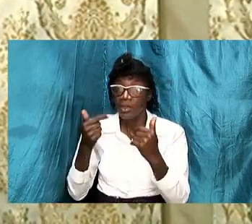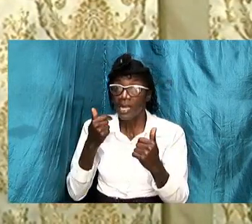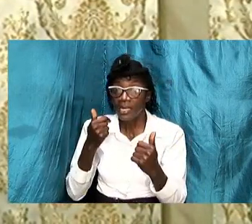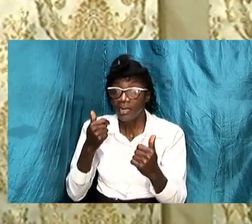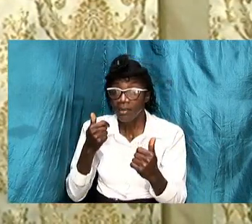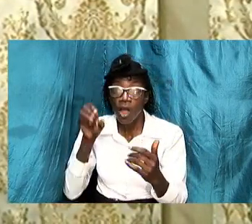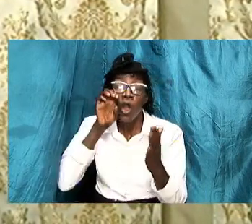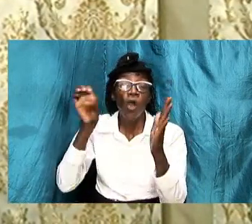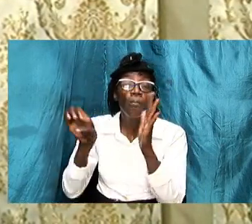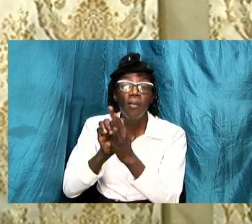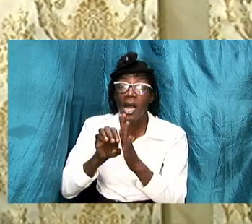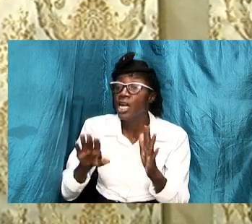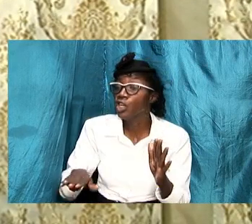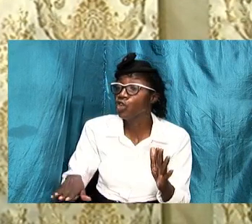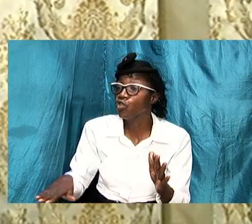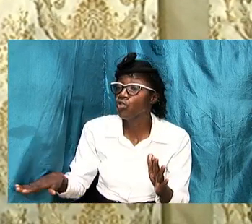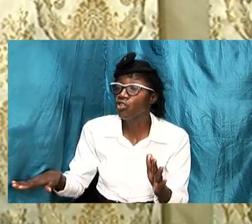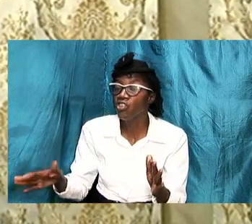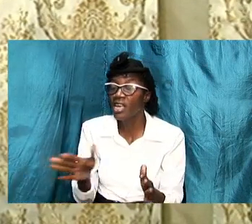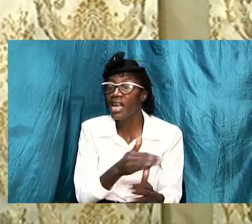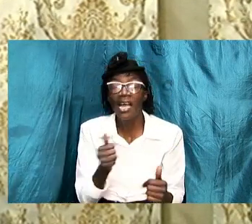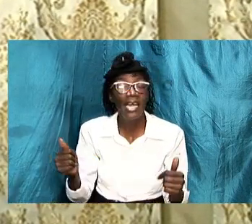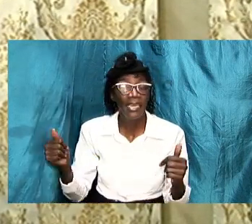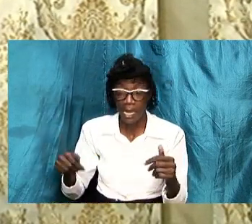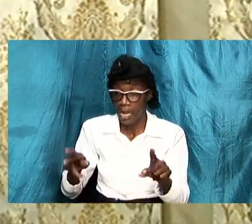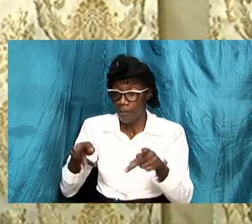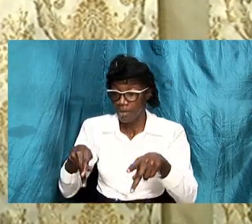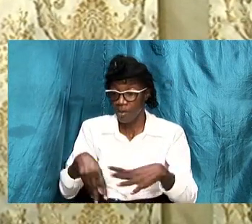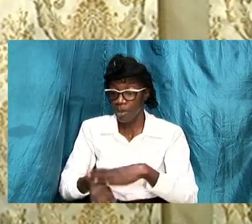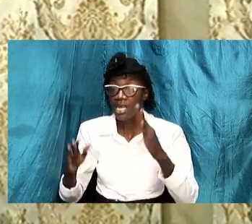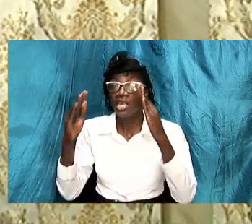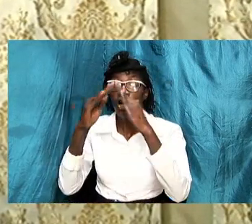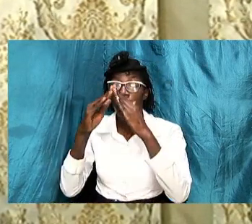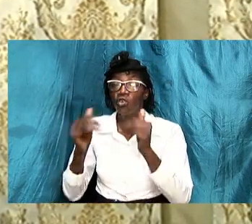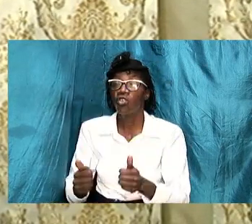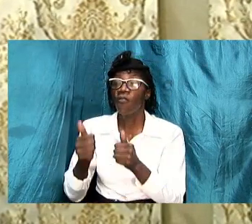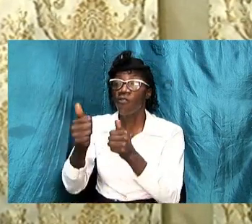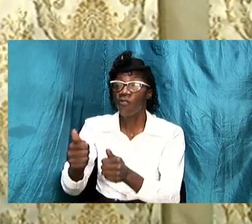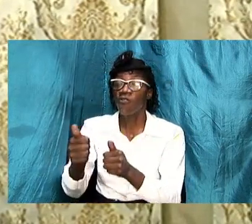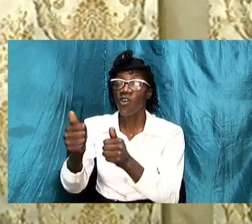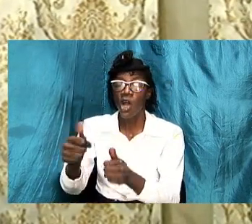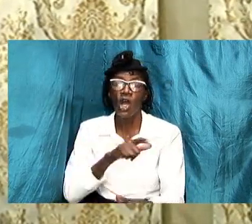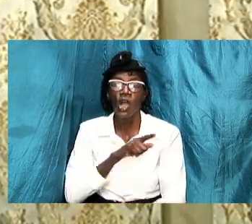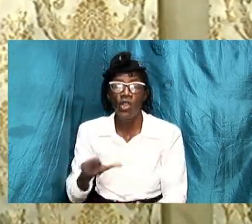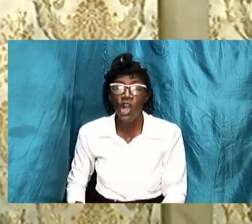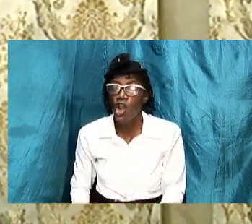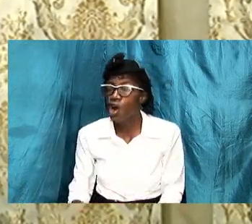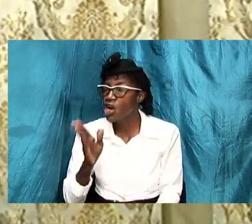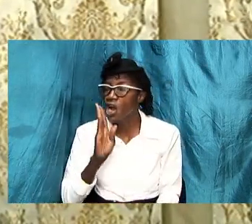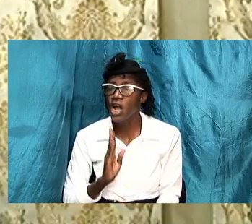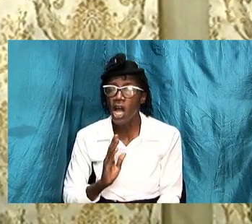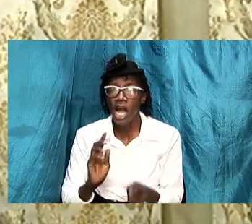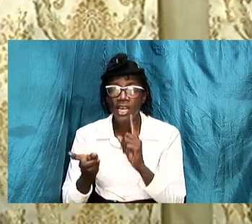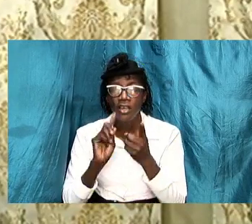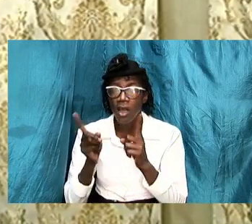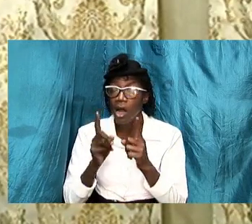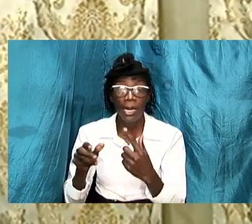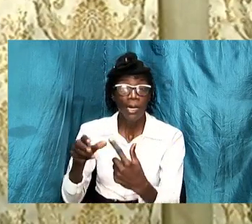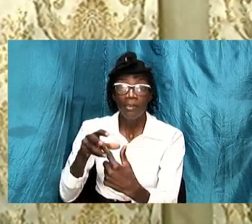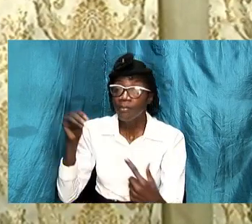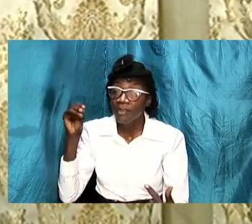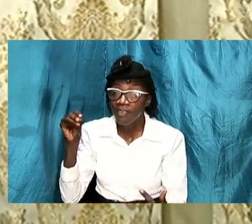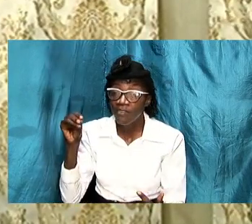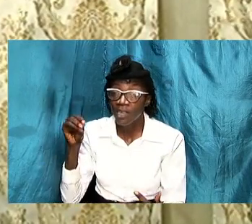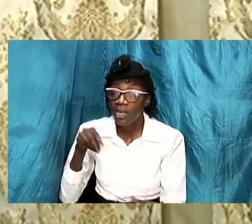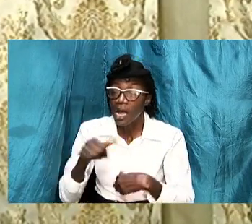his children and his household in following the lord and god spoke specifically about